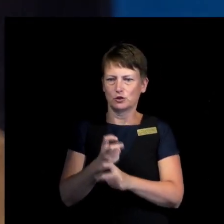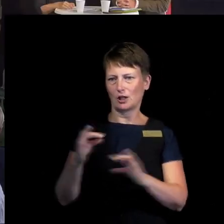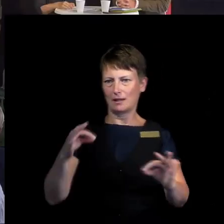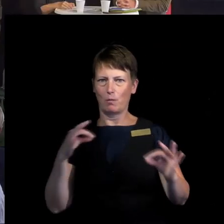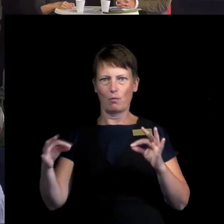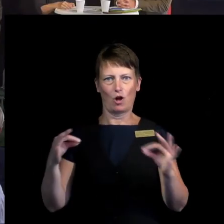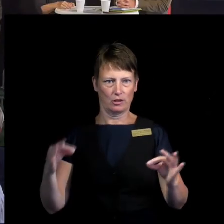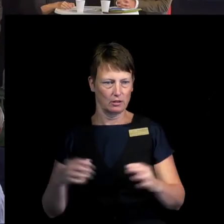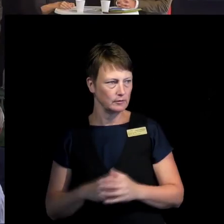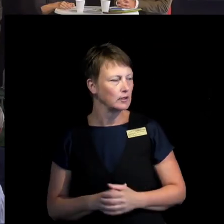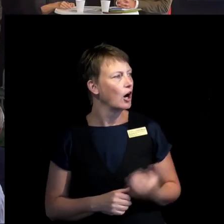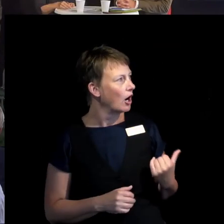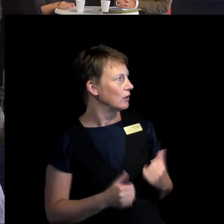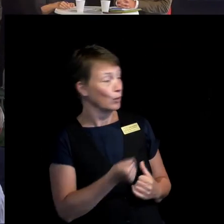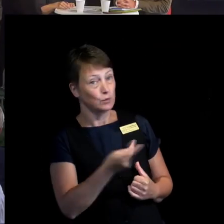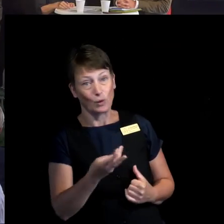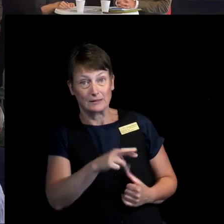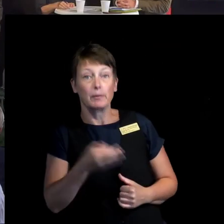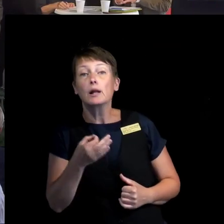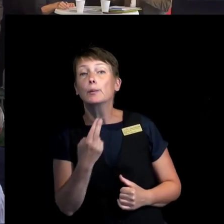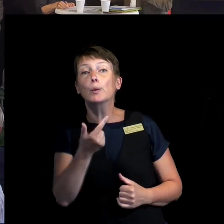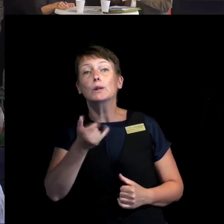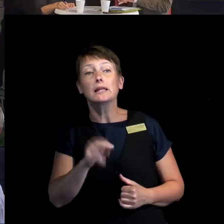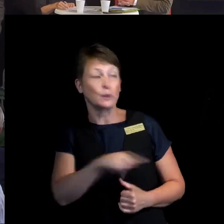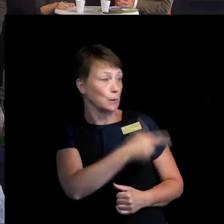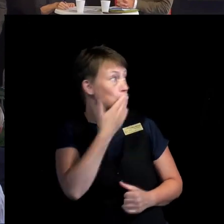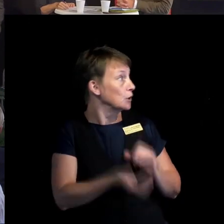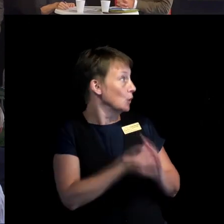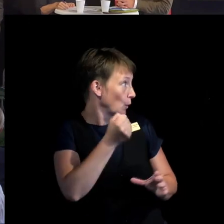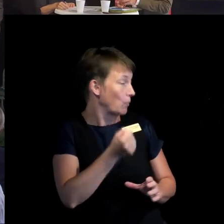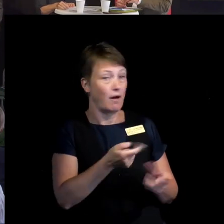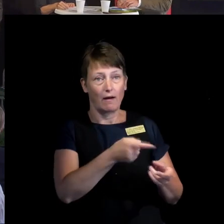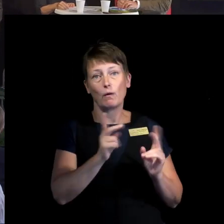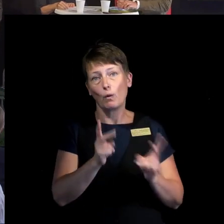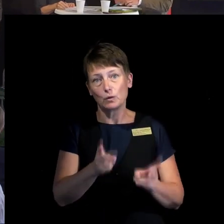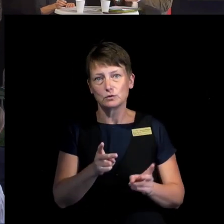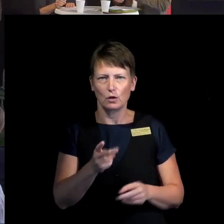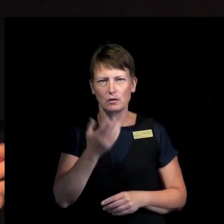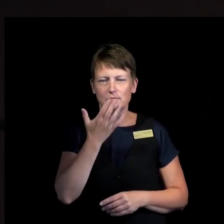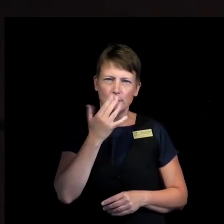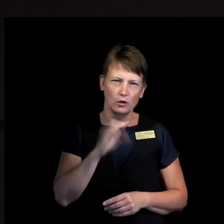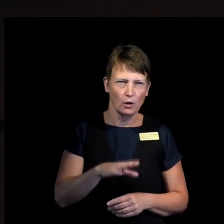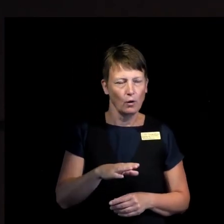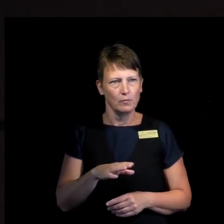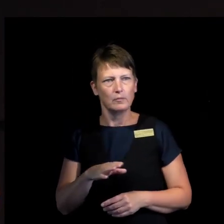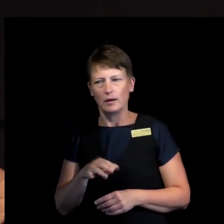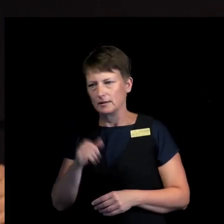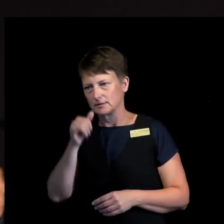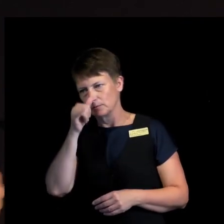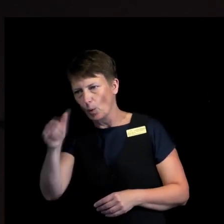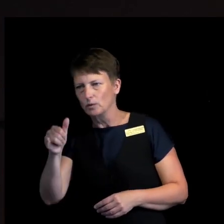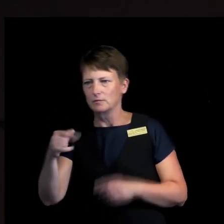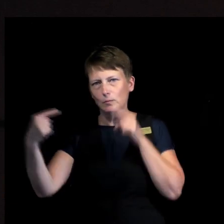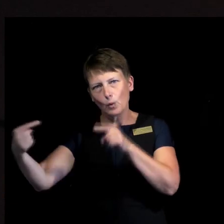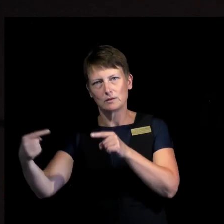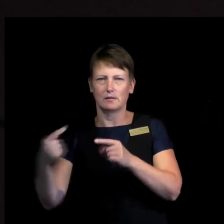I mean, some of them, you haven't mentioned Putin who declared the end of values such as multiculturalism and liberalism and so on. So